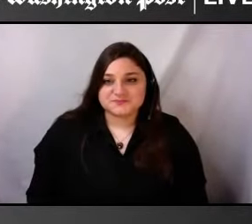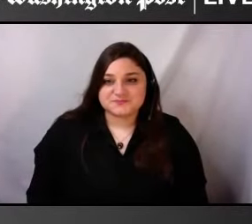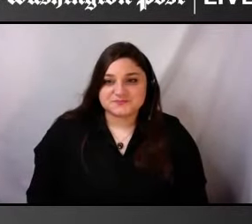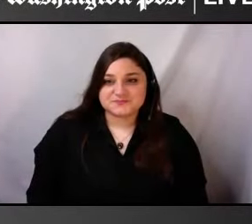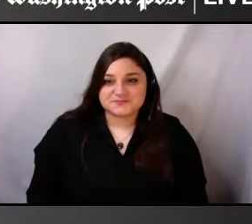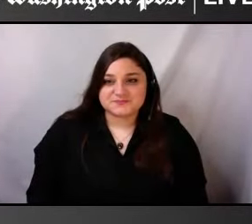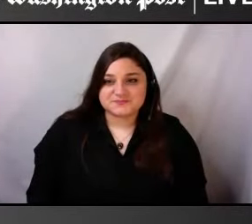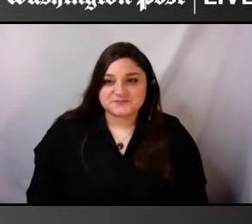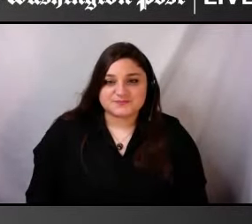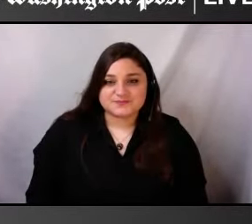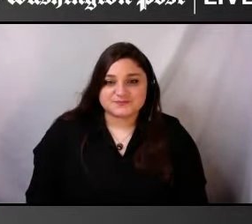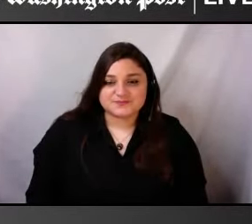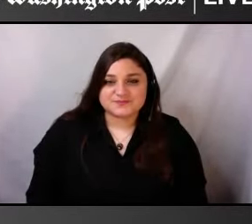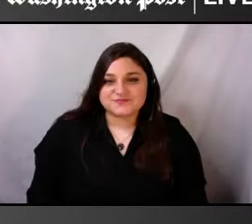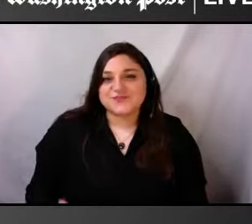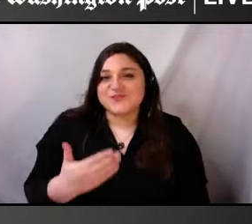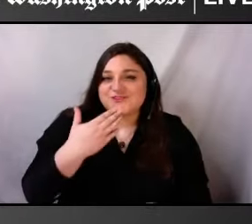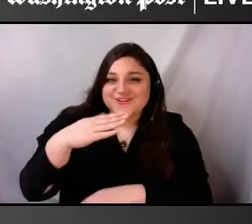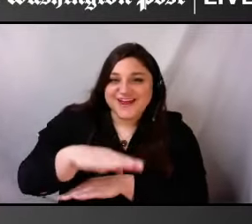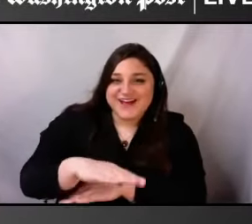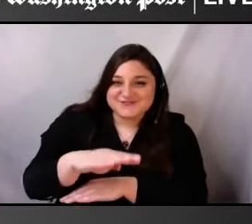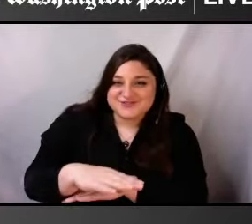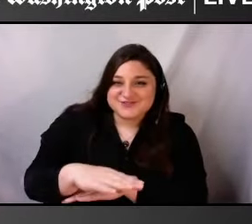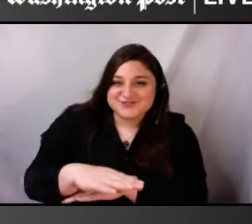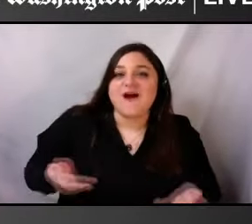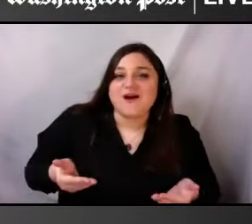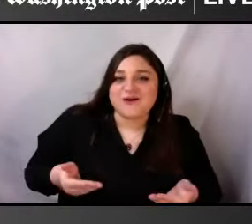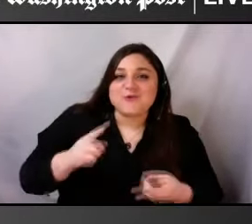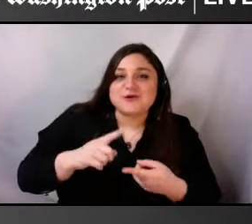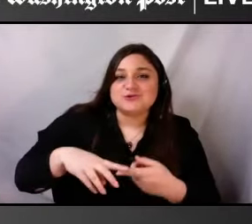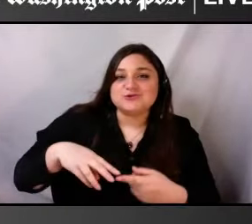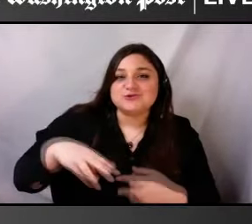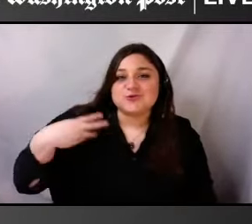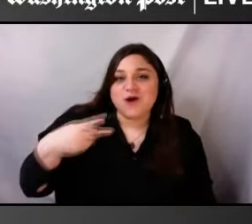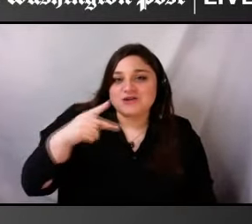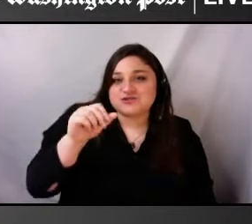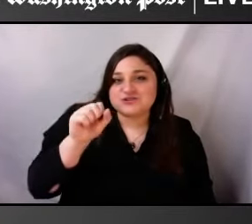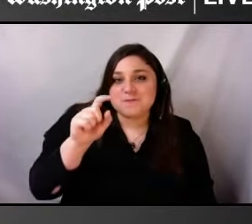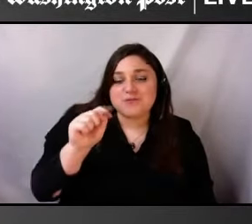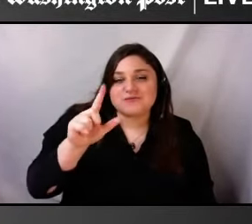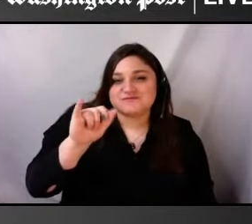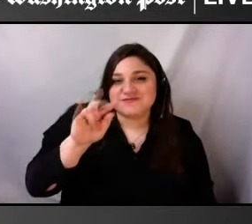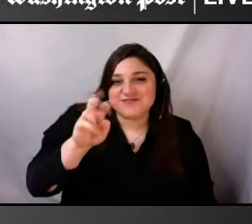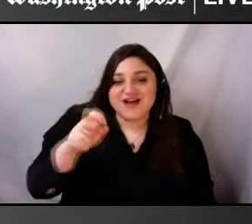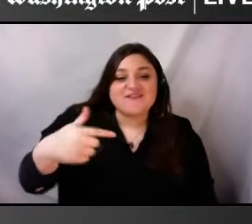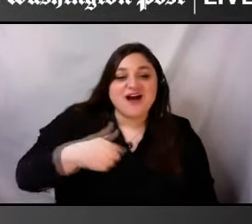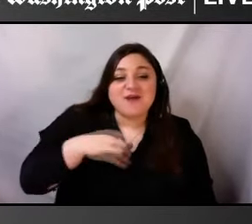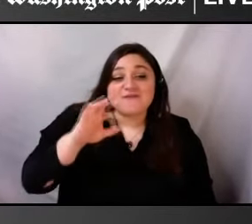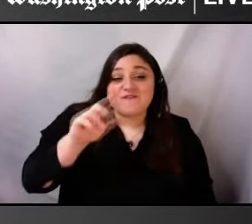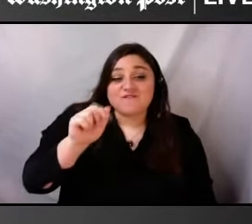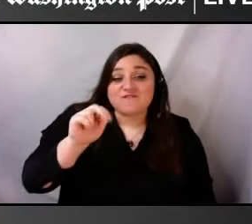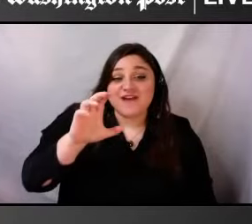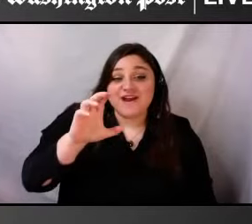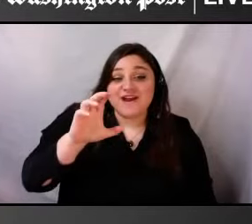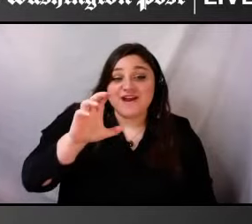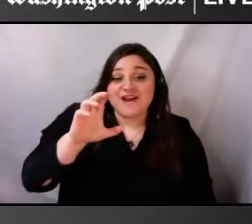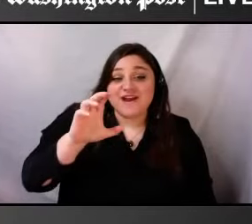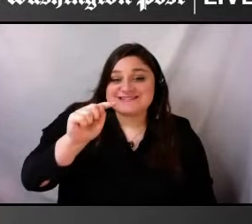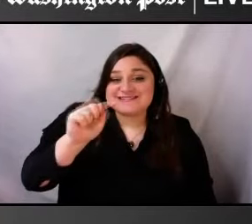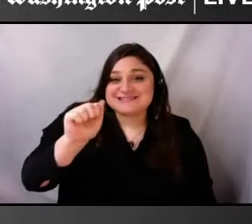Good afternoon and welcome to Washington Post Live. I'm Frances Steed Sellers, a senior writer here at The Post.